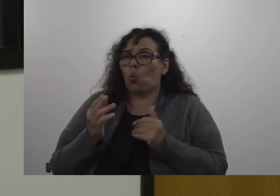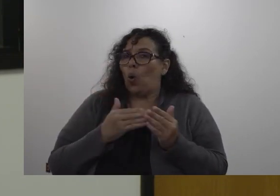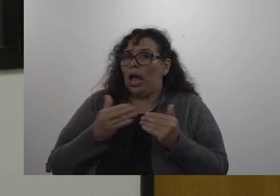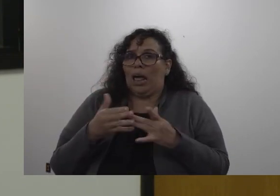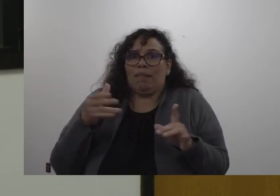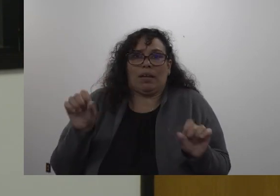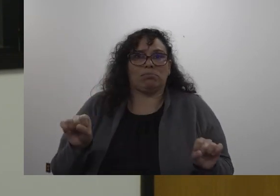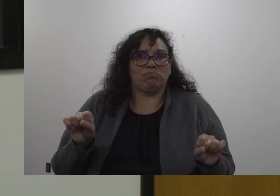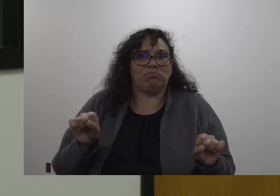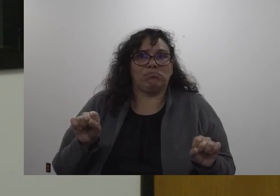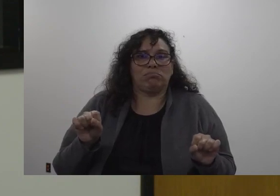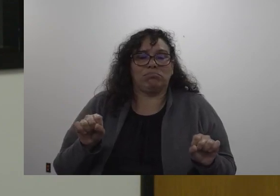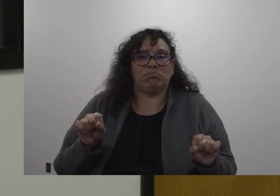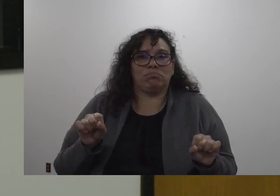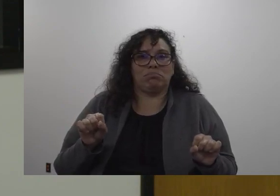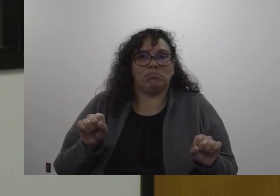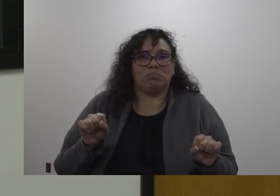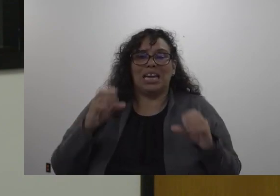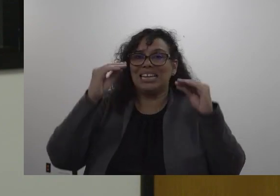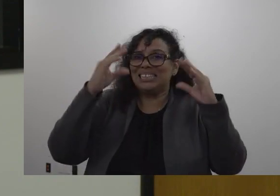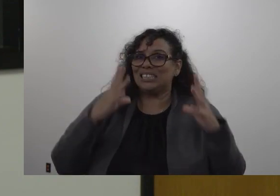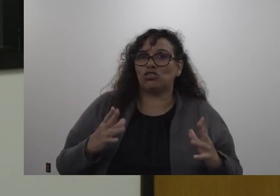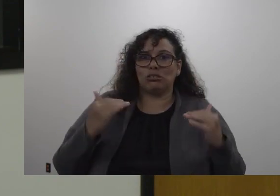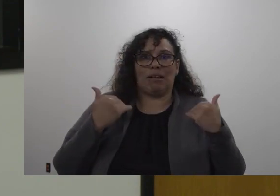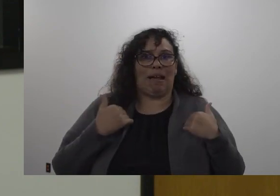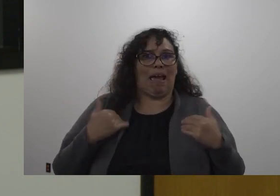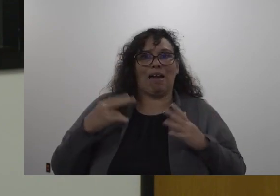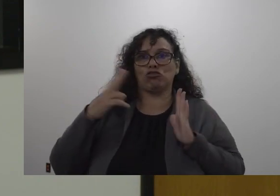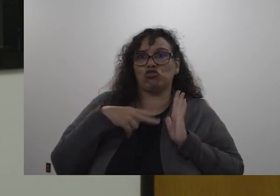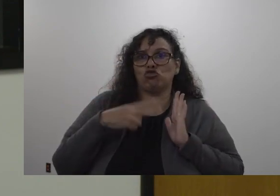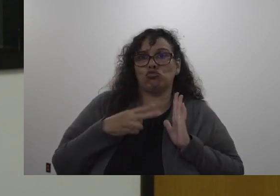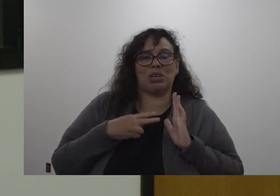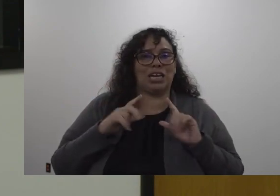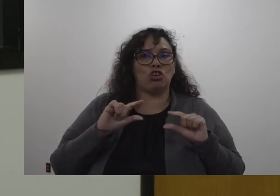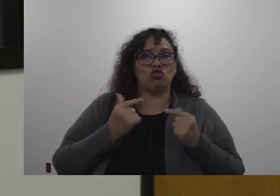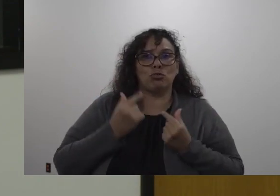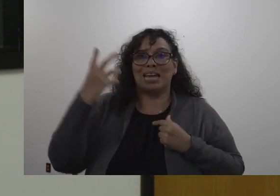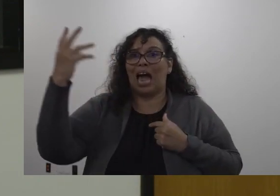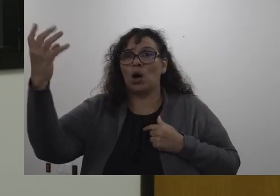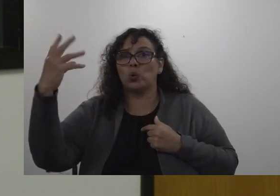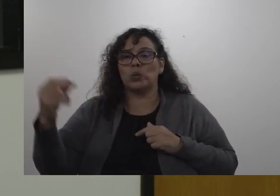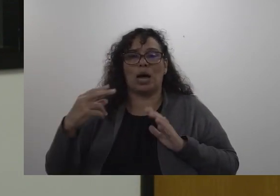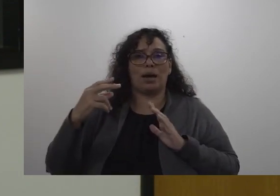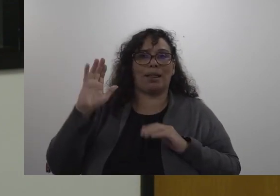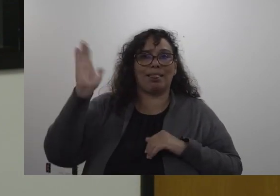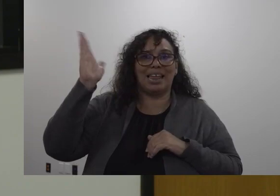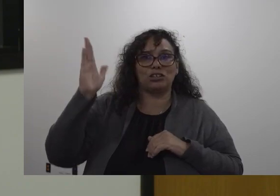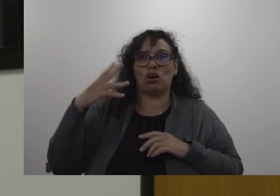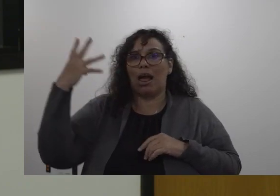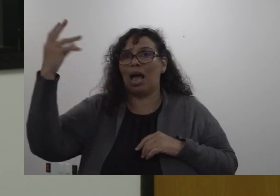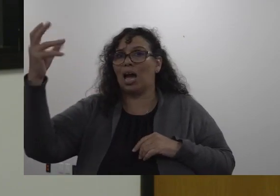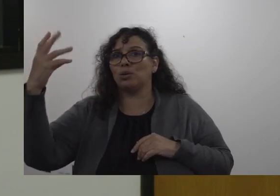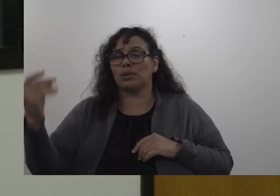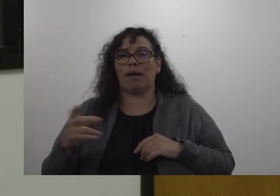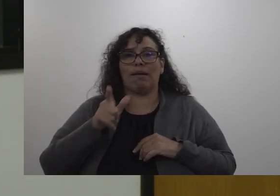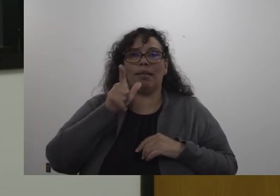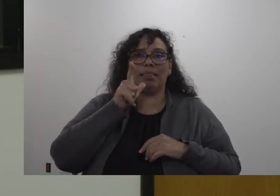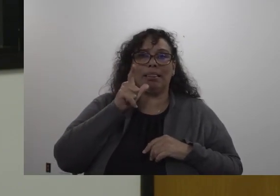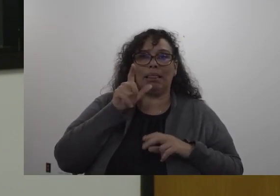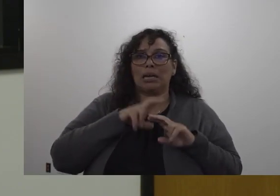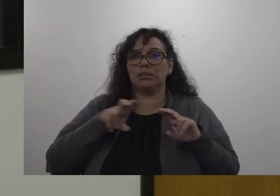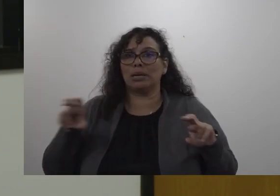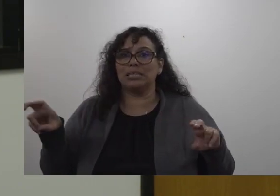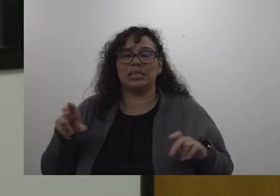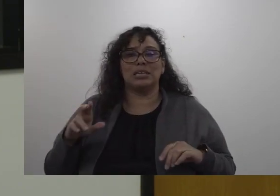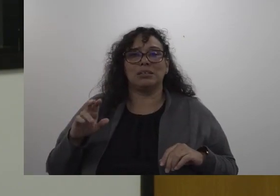possible teachers may convene reading groups they may do a lecture they may have students out on the lunch benches and they may